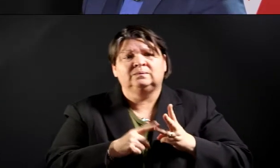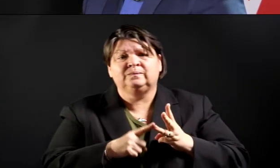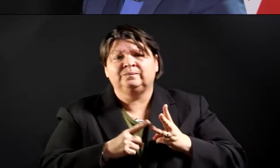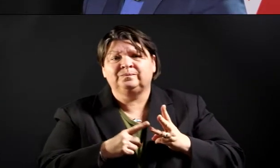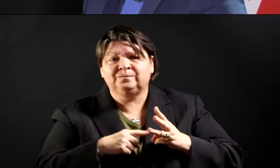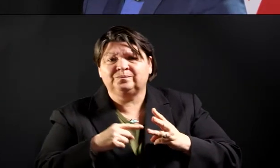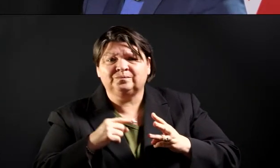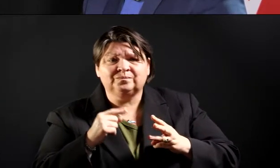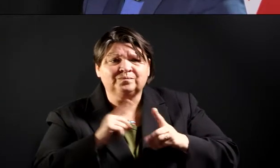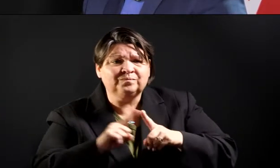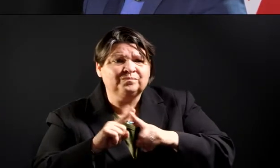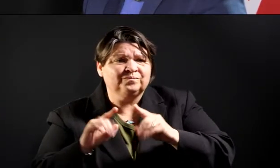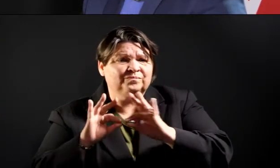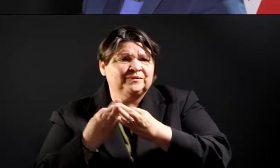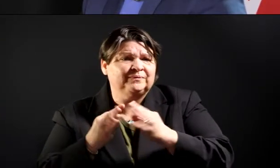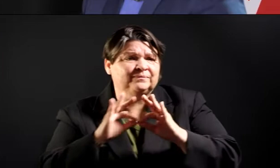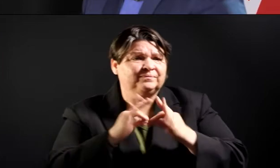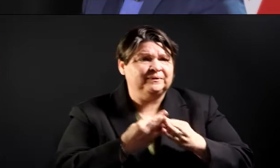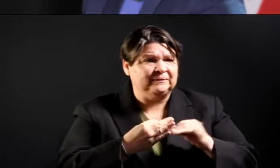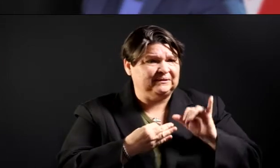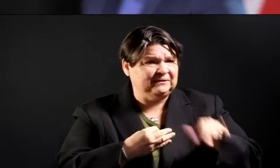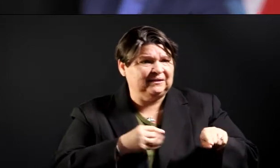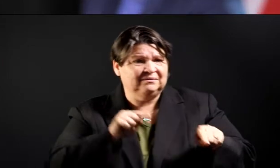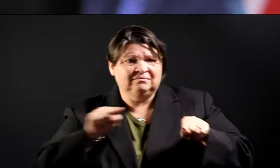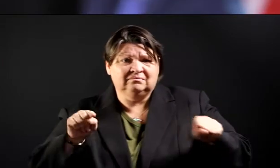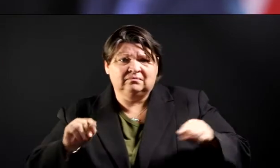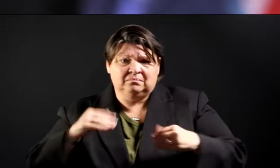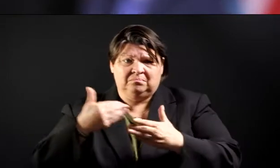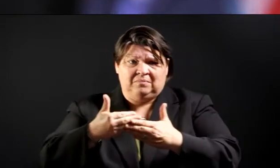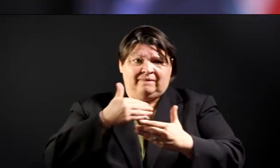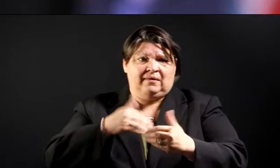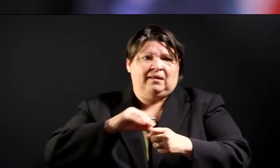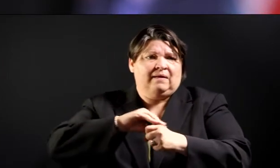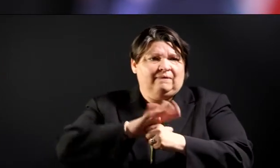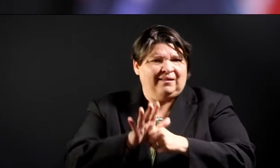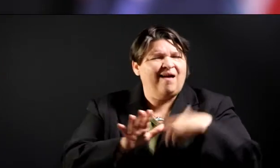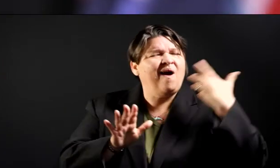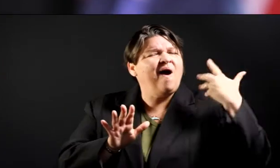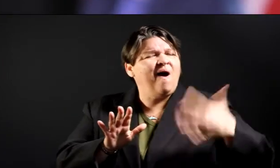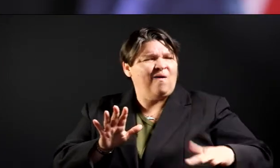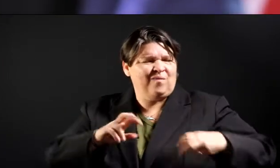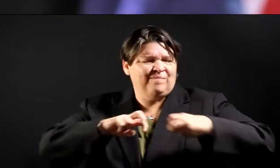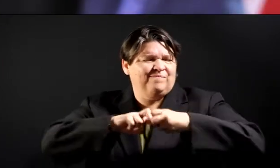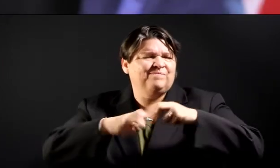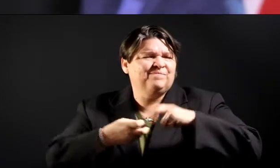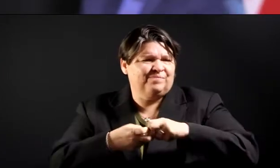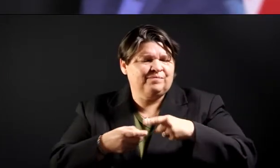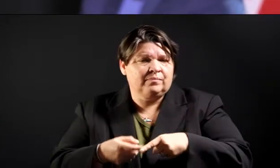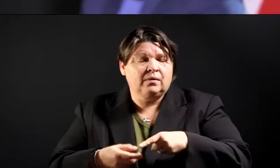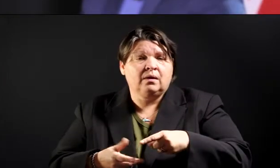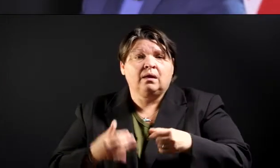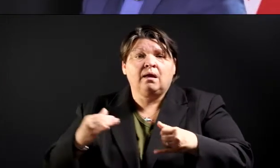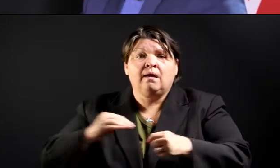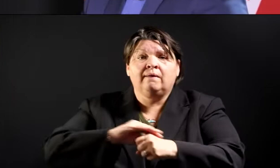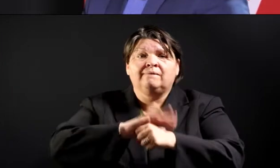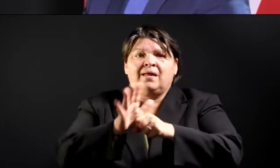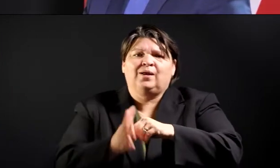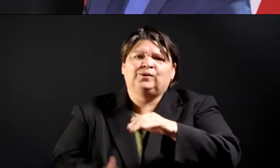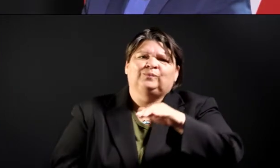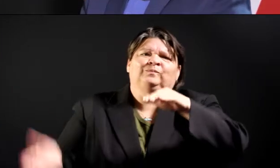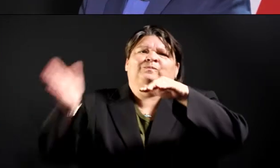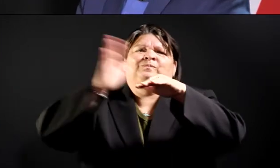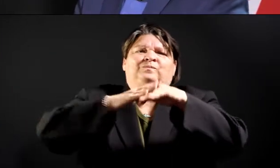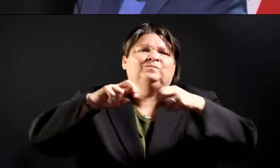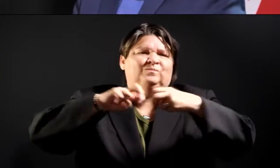was already happening prior to the coronavirus with these educational disparities. Fort Worth ISD, as you said about